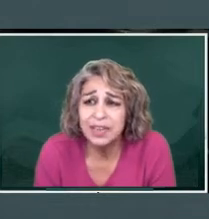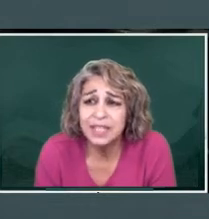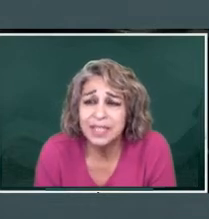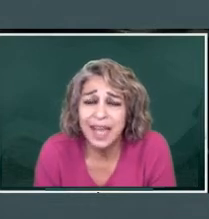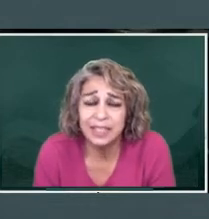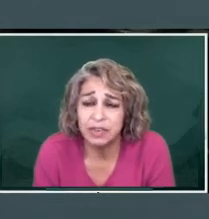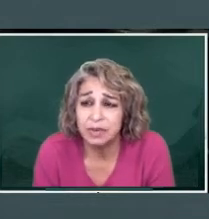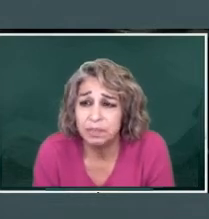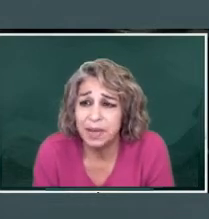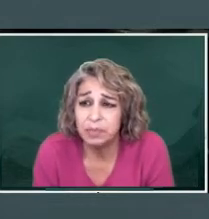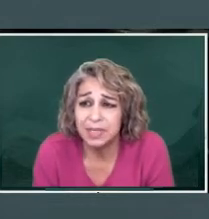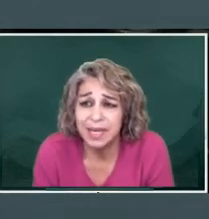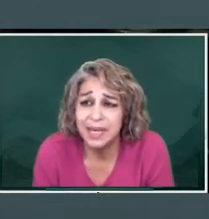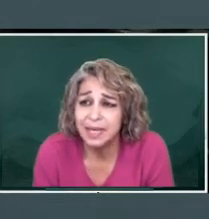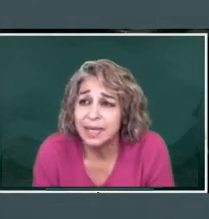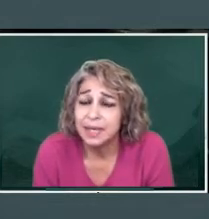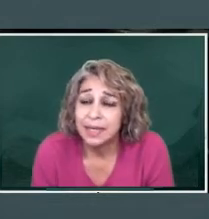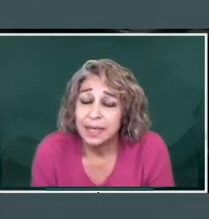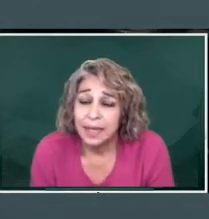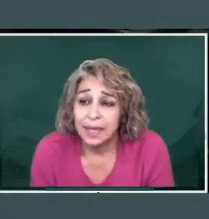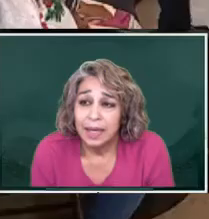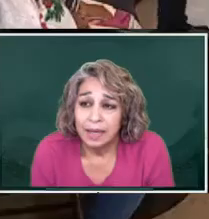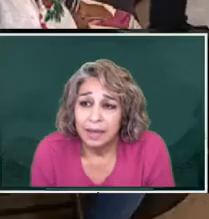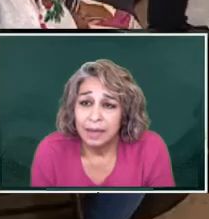And so now these acts are being presented.